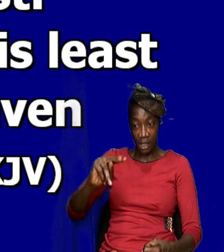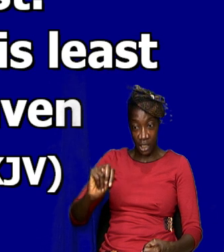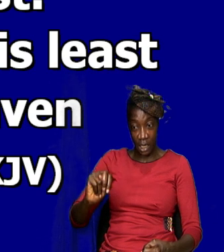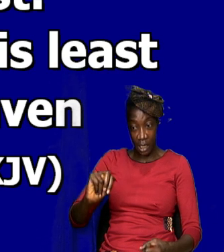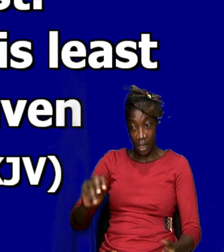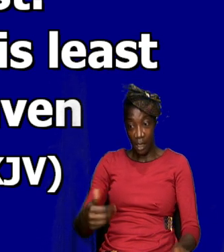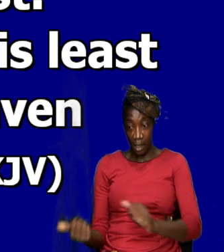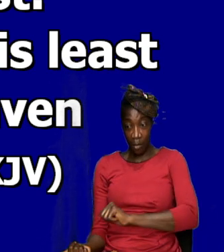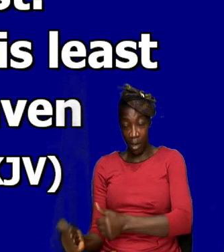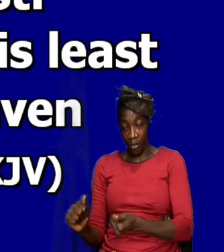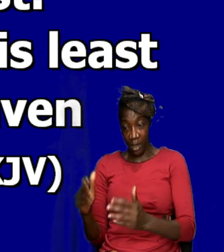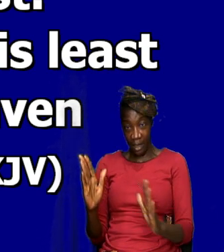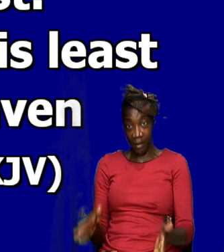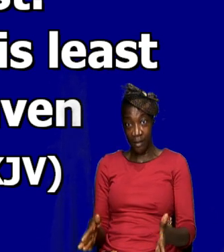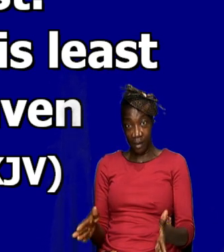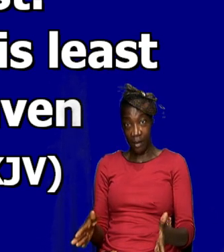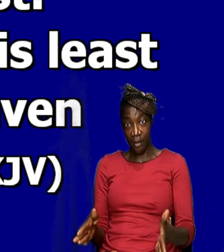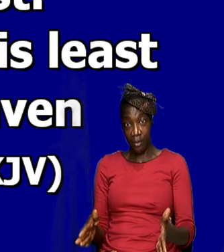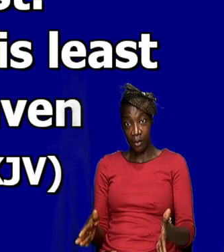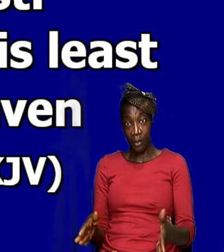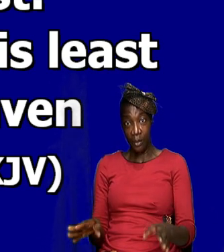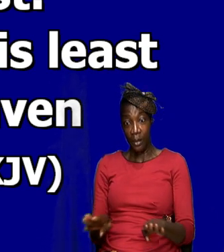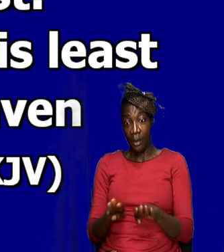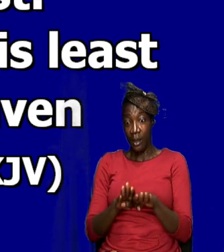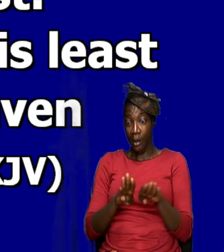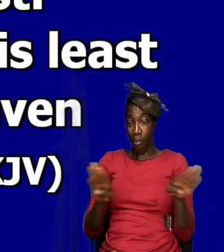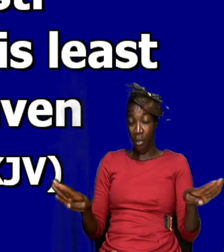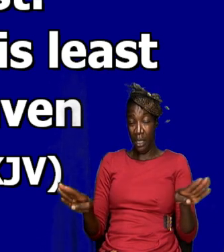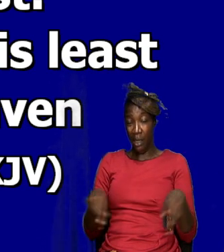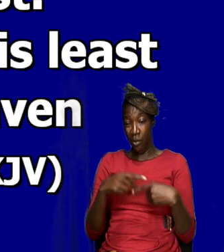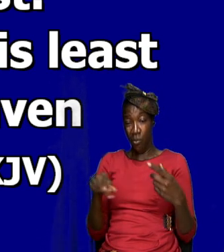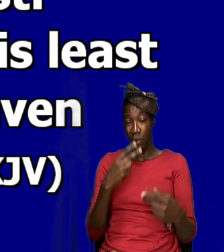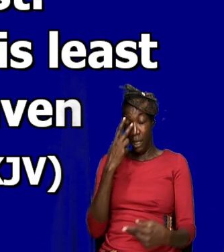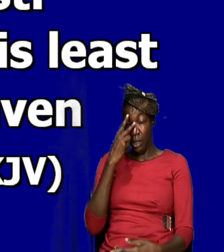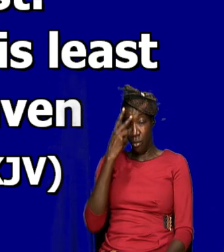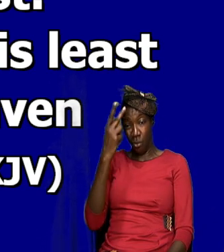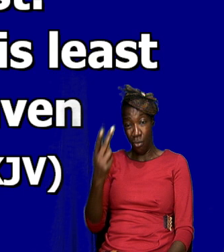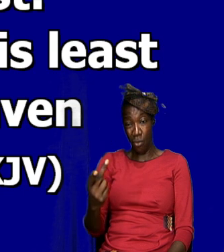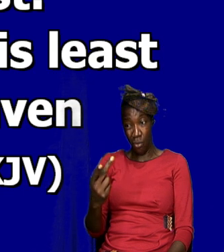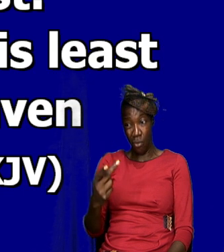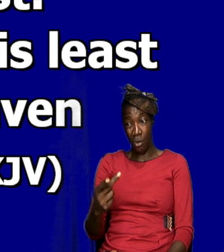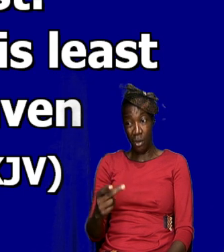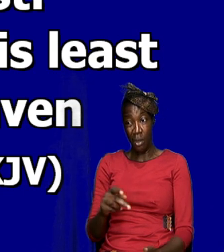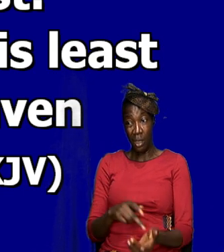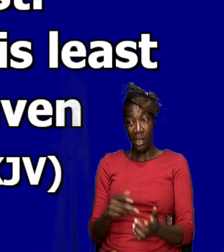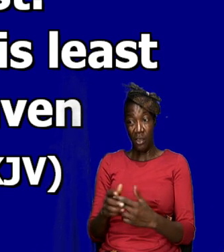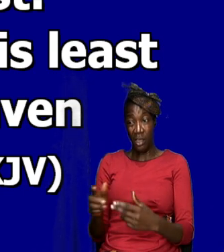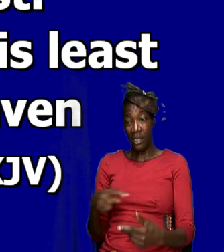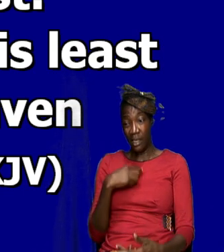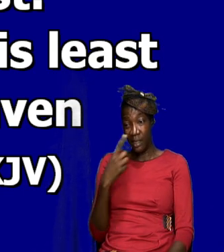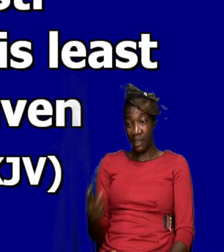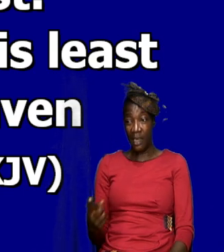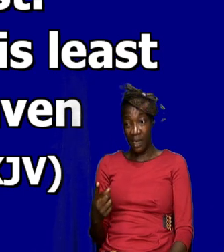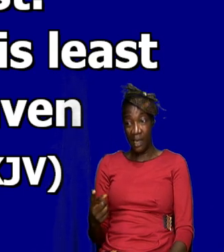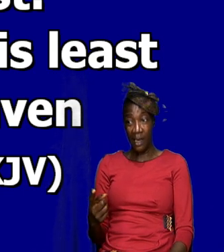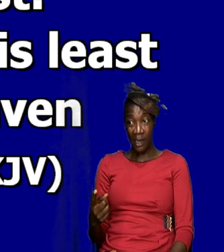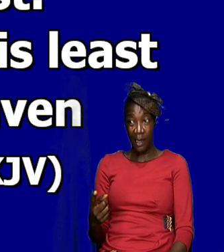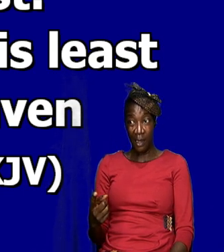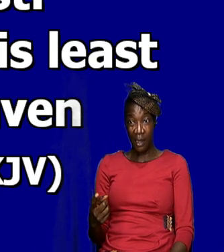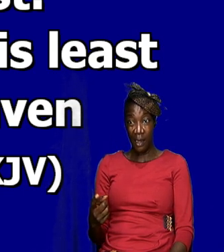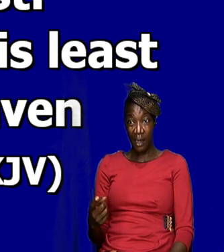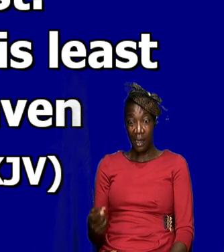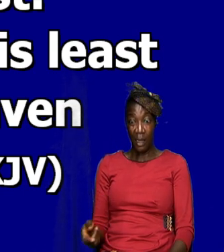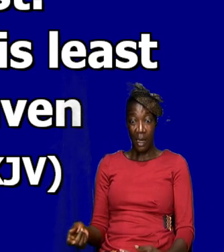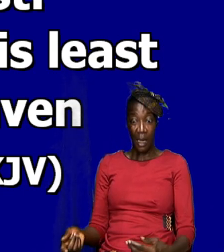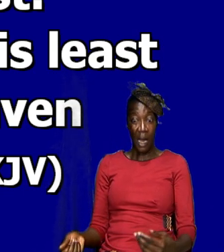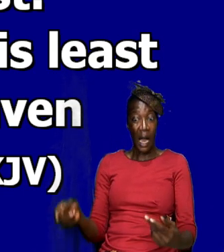this is our big statement you know because when we look well what Jesus is saying here Jesus is saying that up until